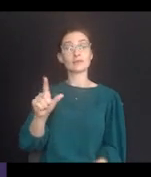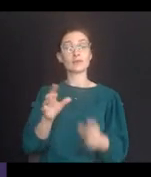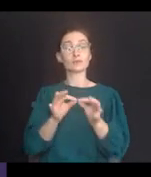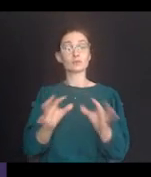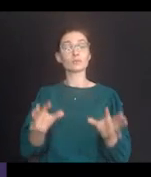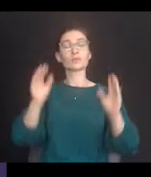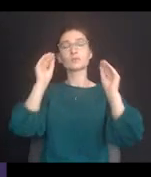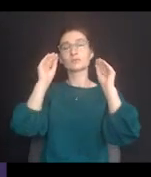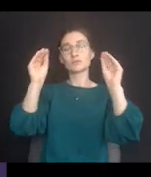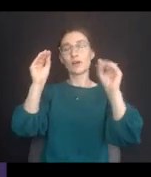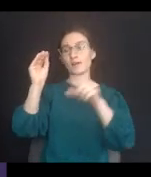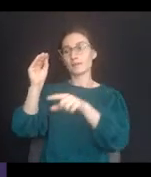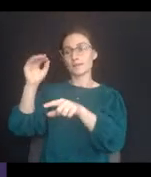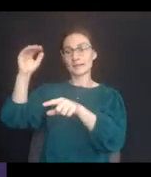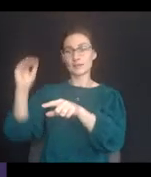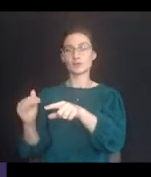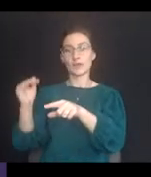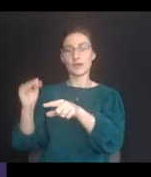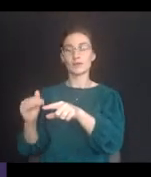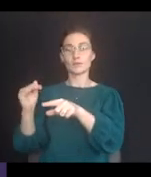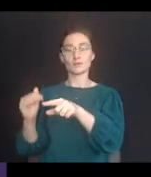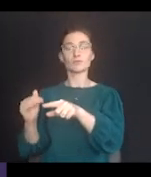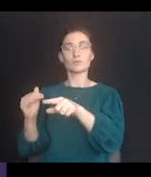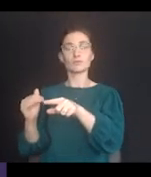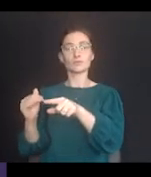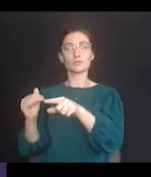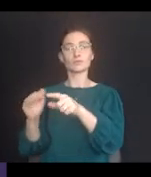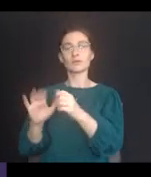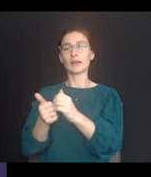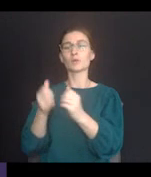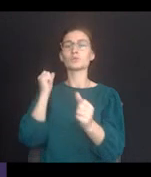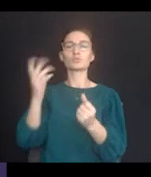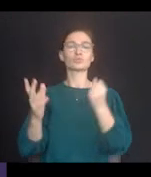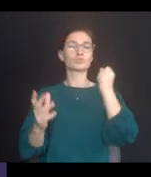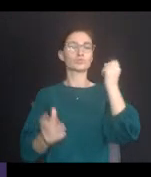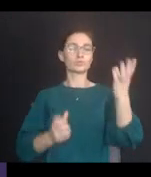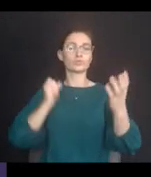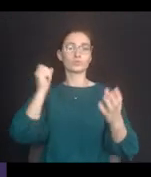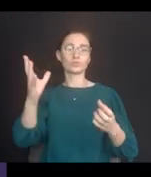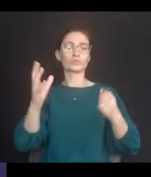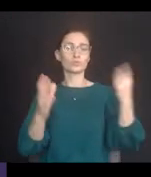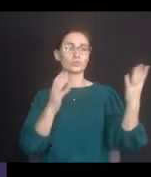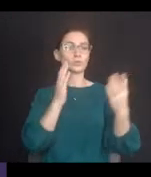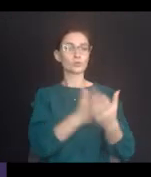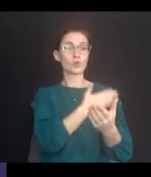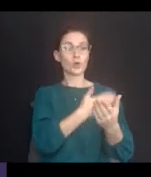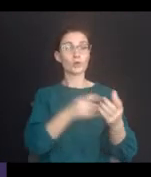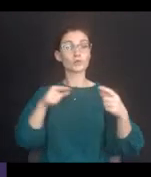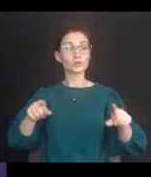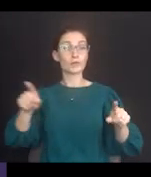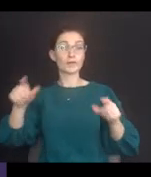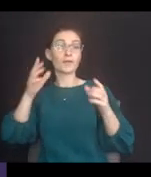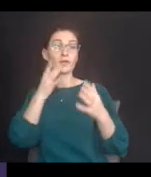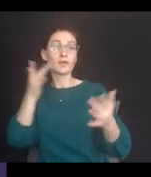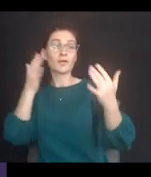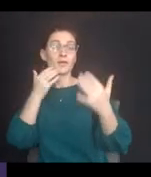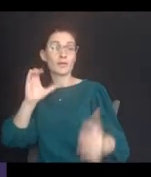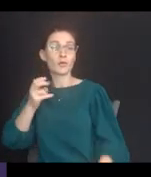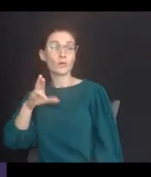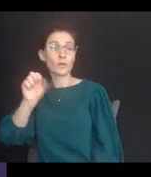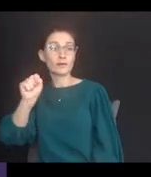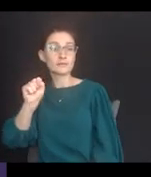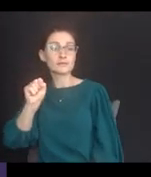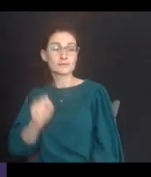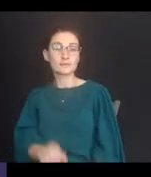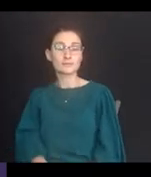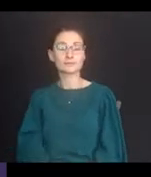taught the child how to sign the songs that were sung in chorus.